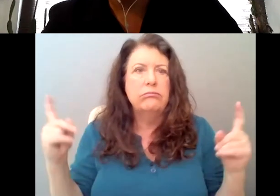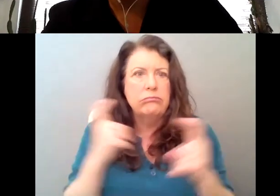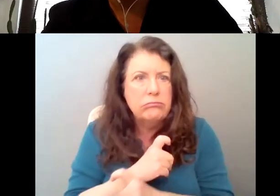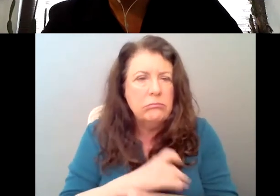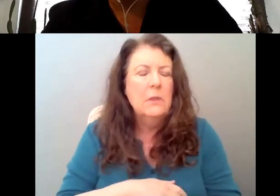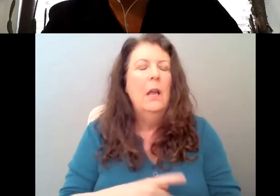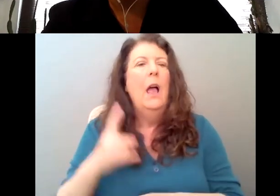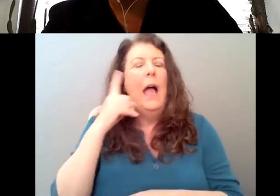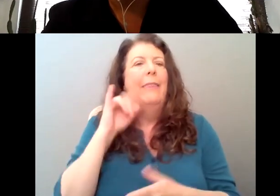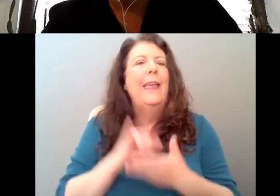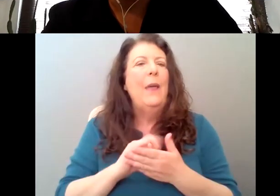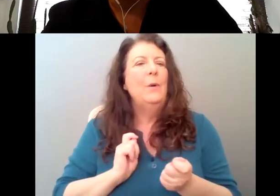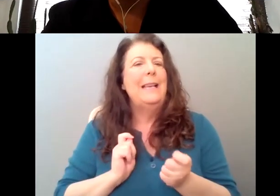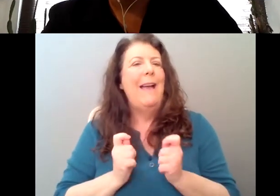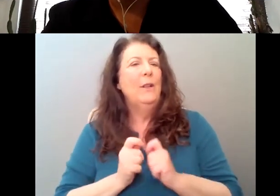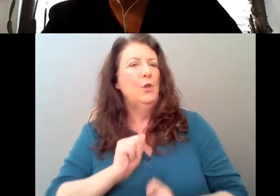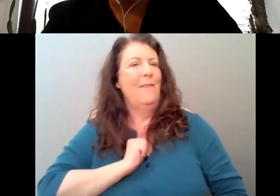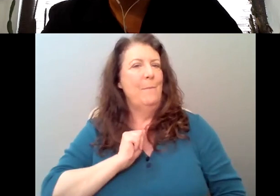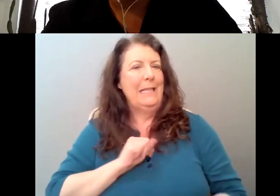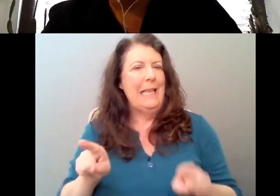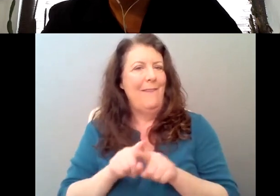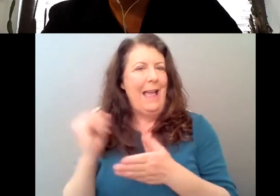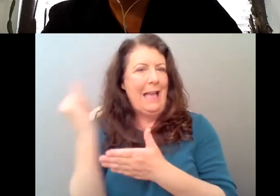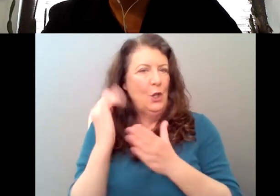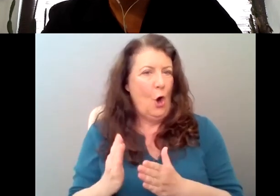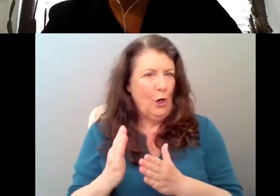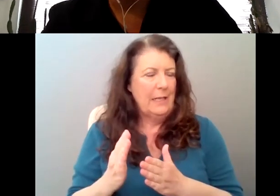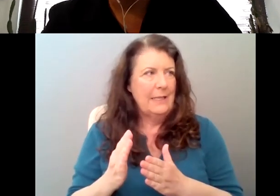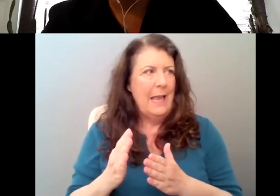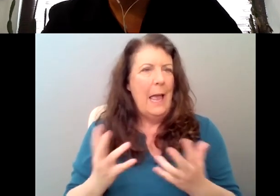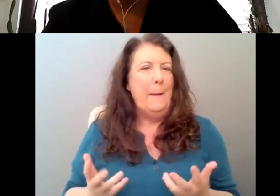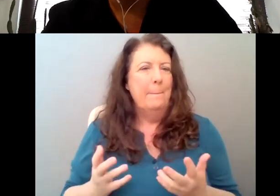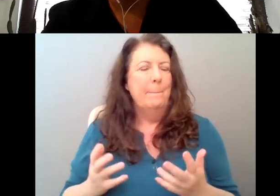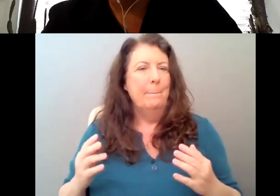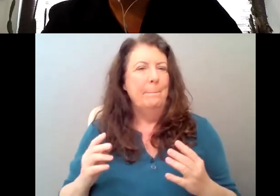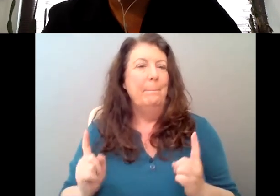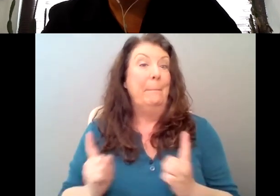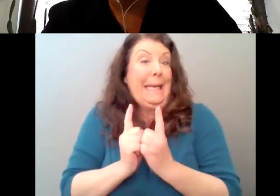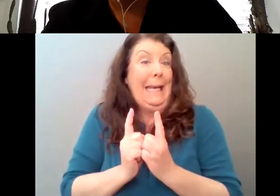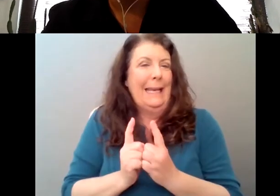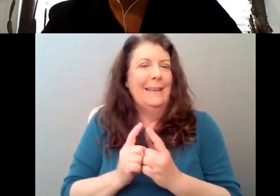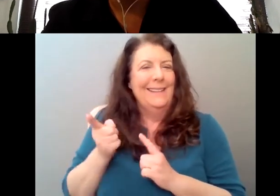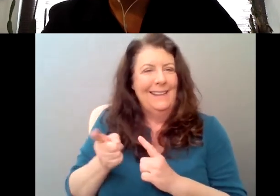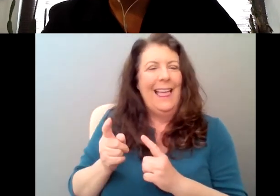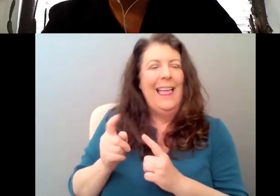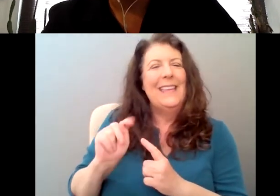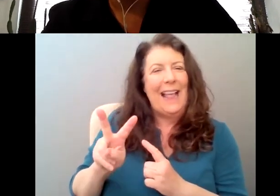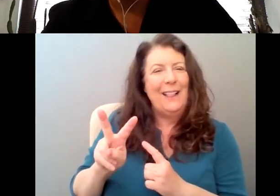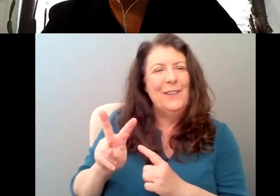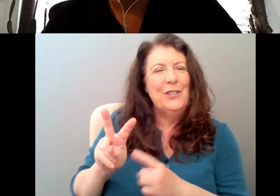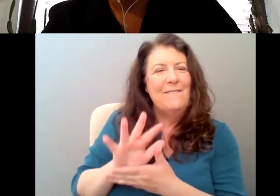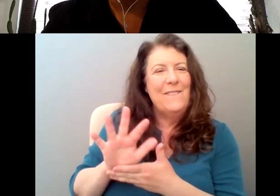um, an evolution of myself as an artist meeting an evolution of like the television medium and industry and